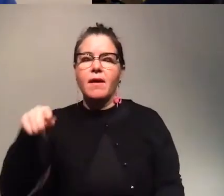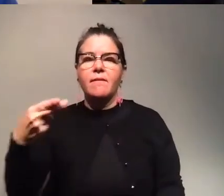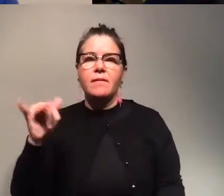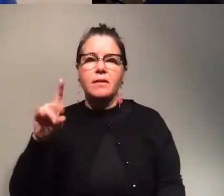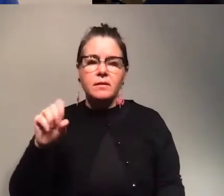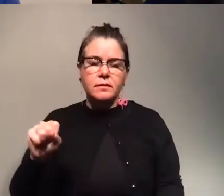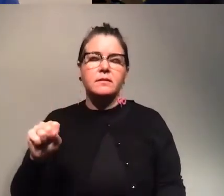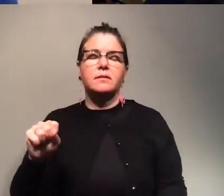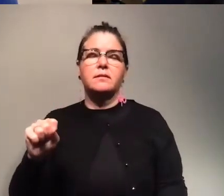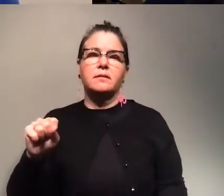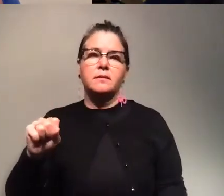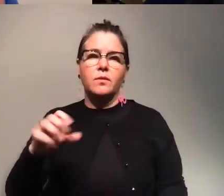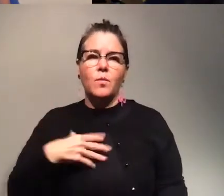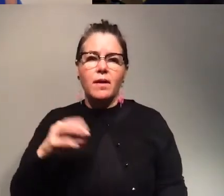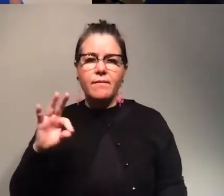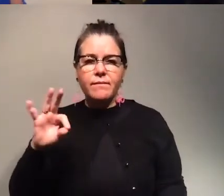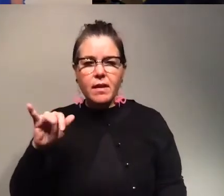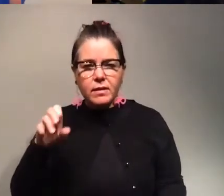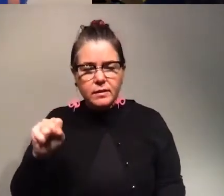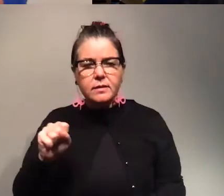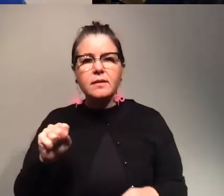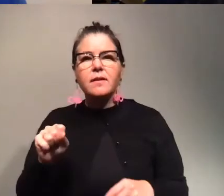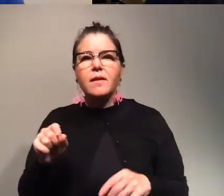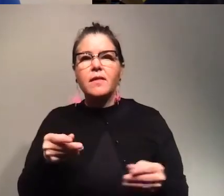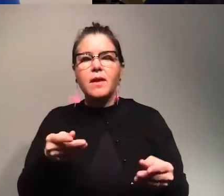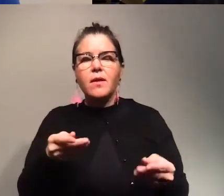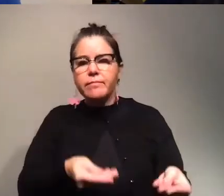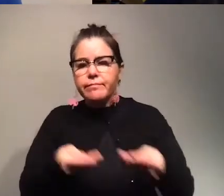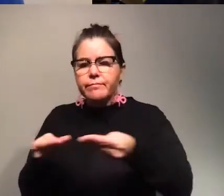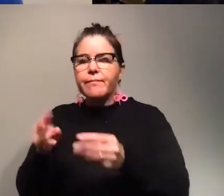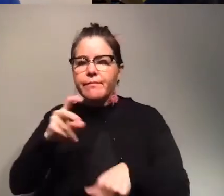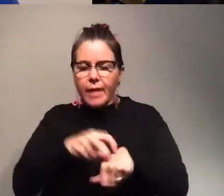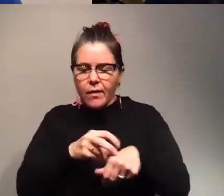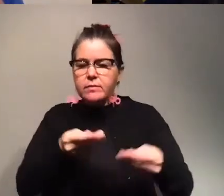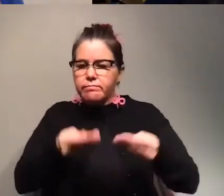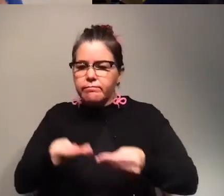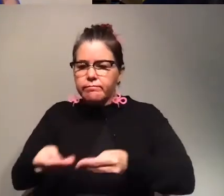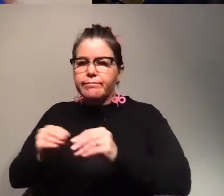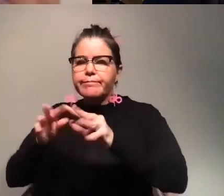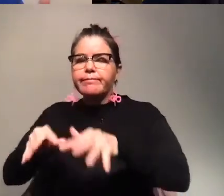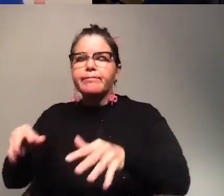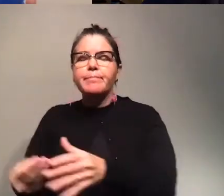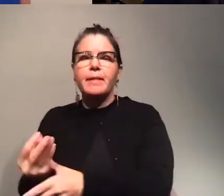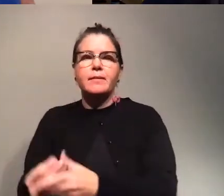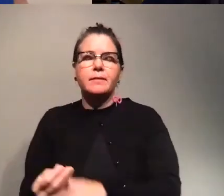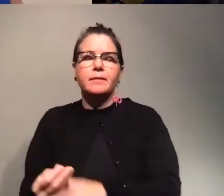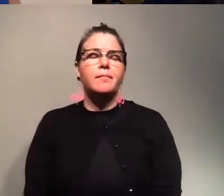and white flies that are transmitted. virus from plant to plant. So they have